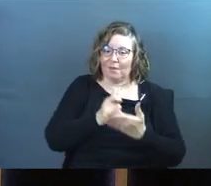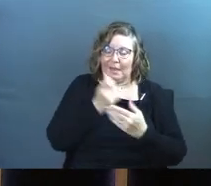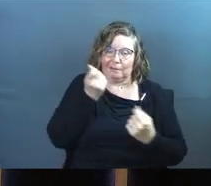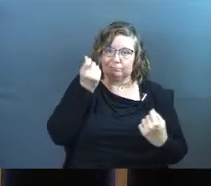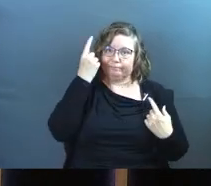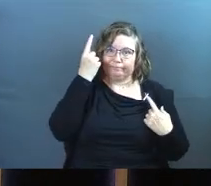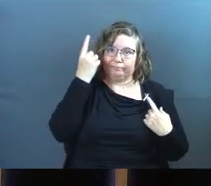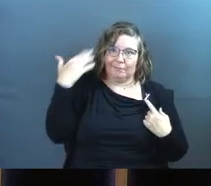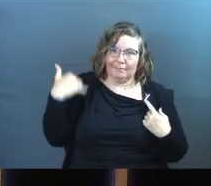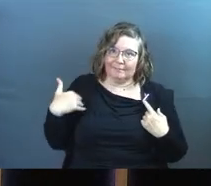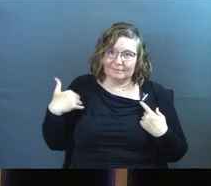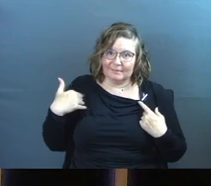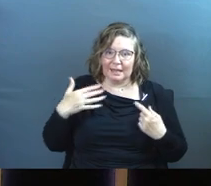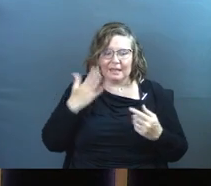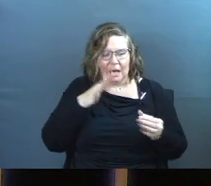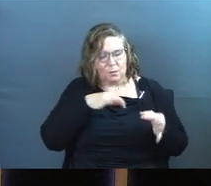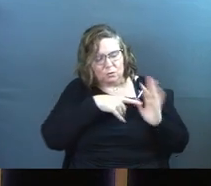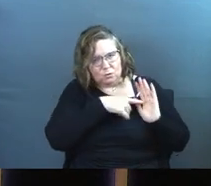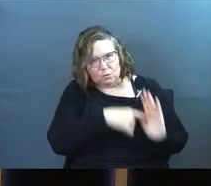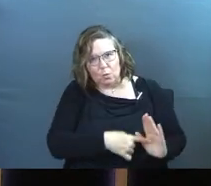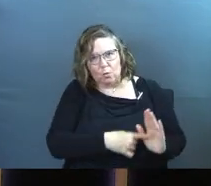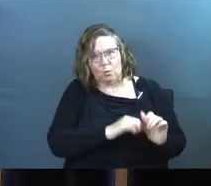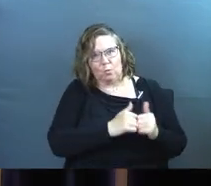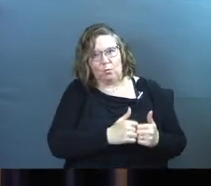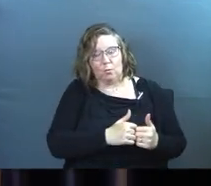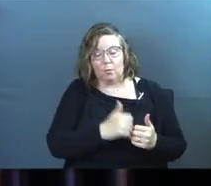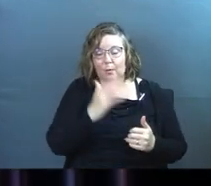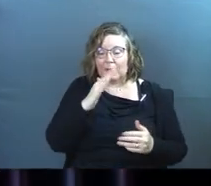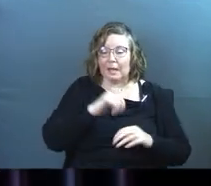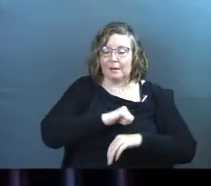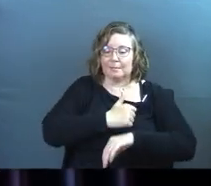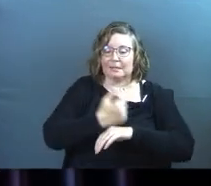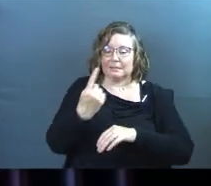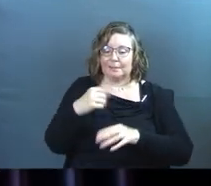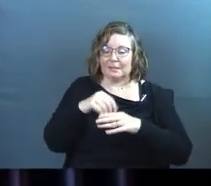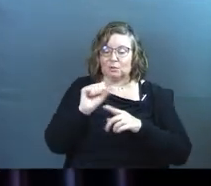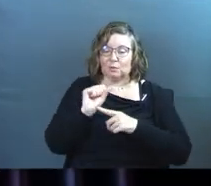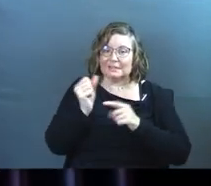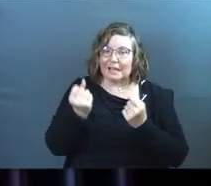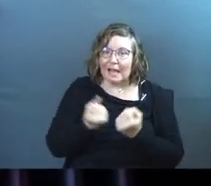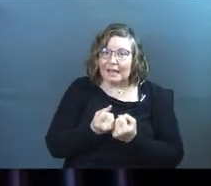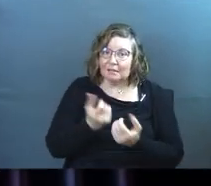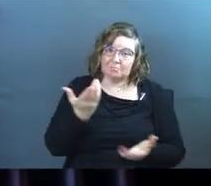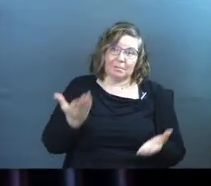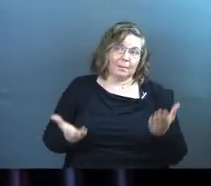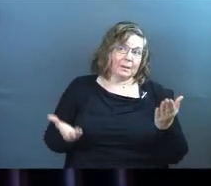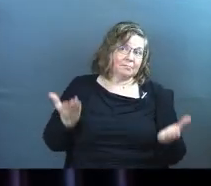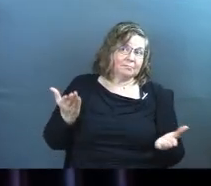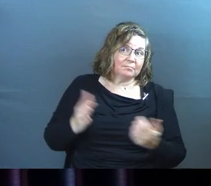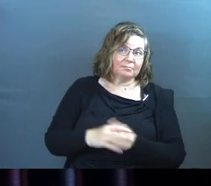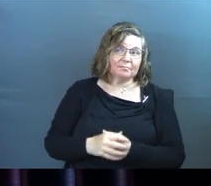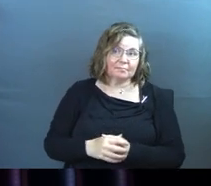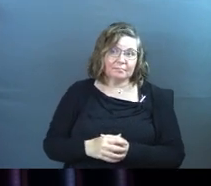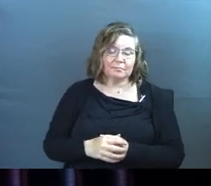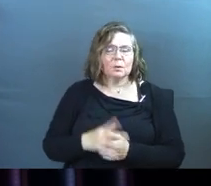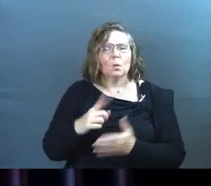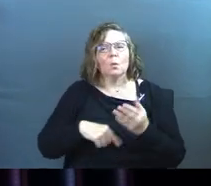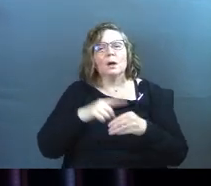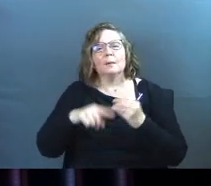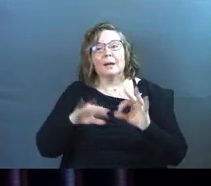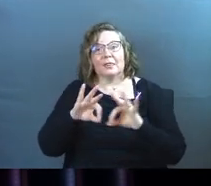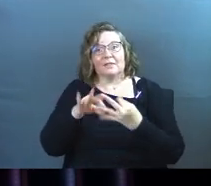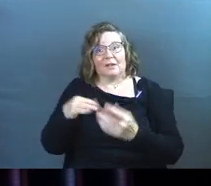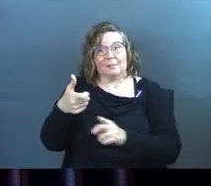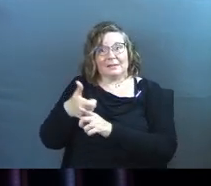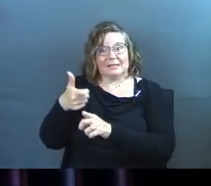understood? Maybe. Was God building something into society? Maybe. What about the